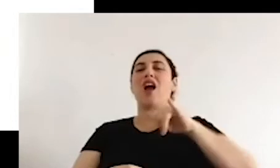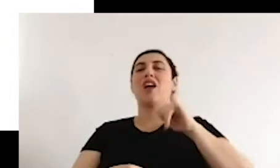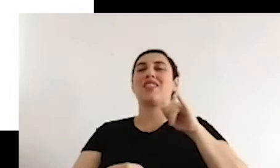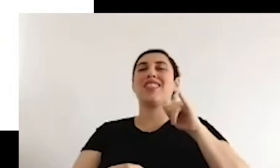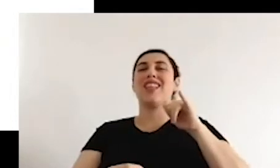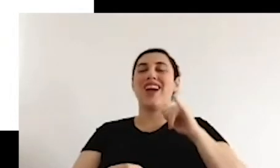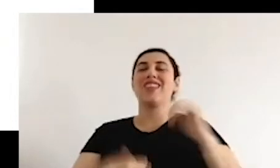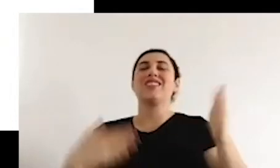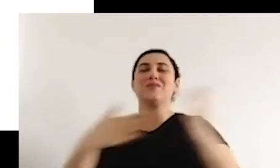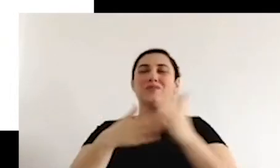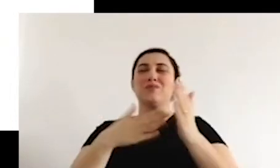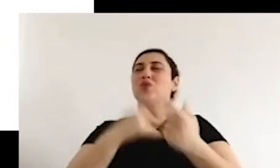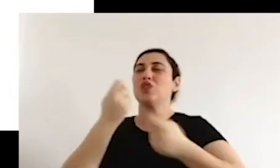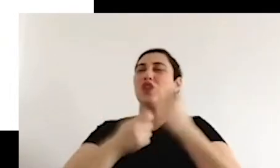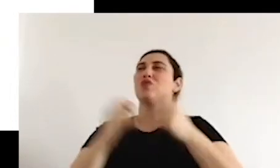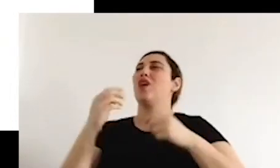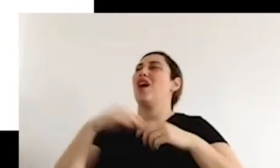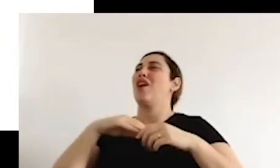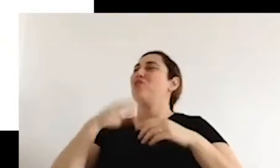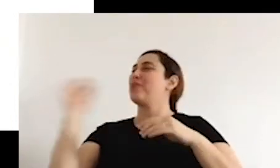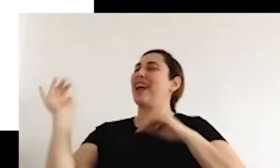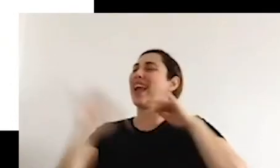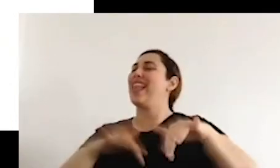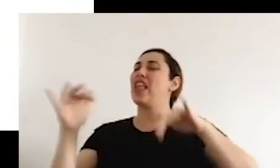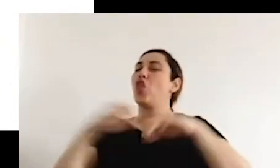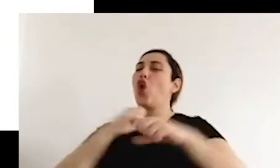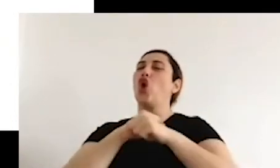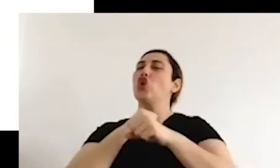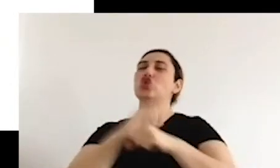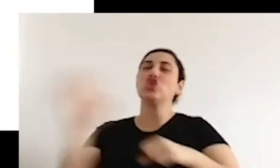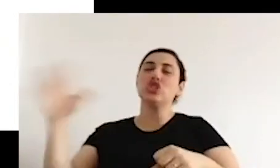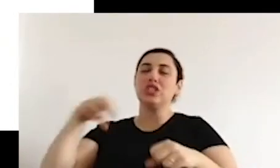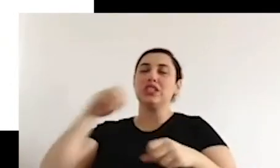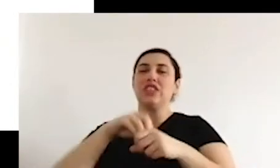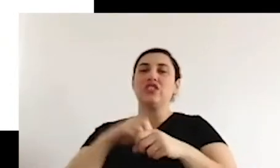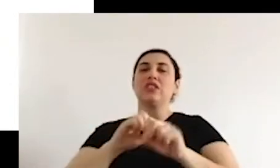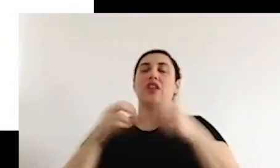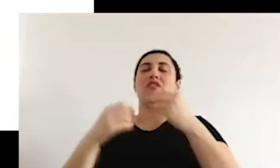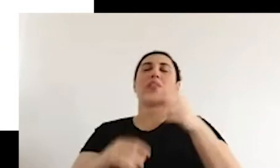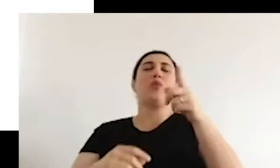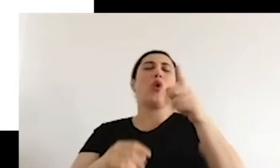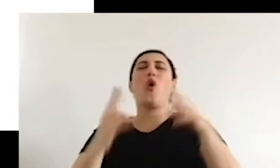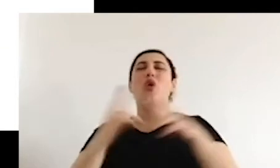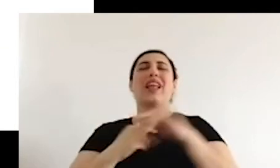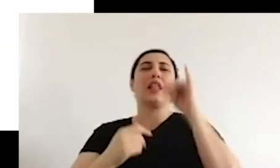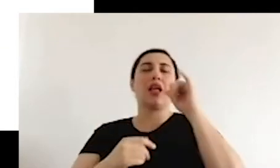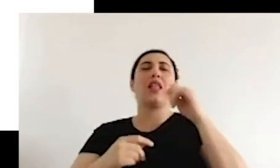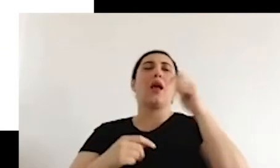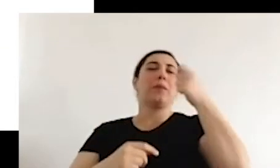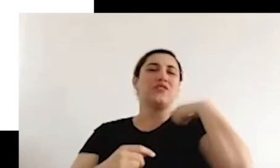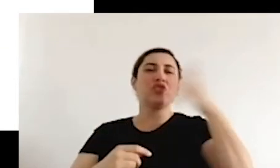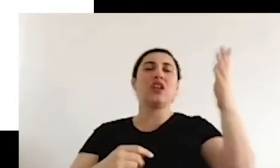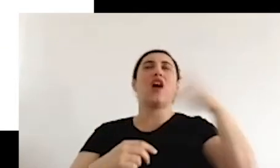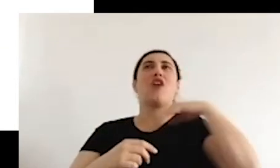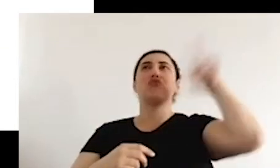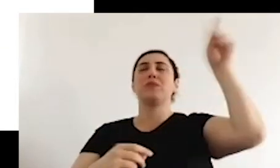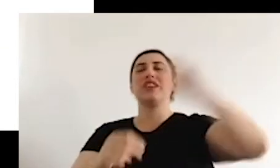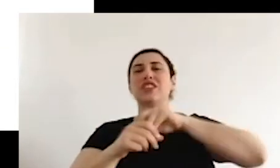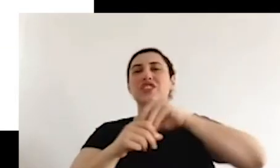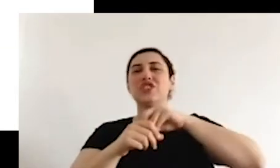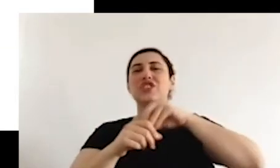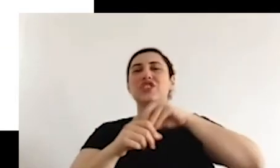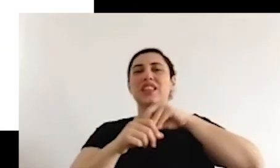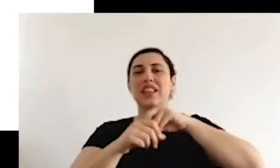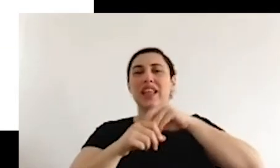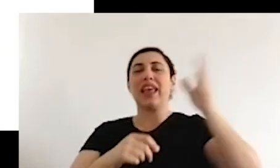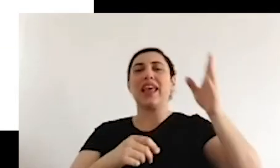against human rights activists, against migrants. We can see that in Italy, in Hungary, in